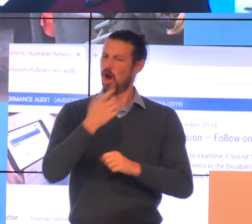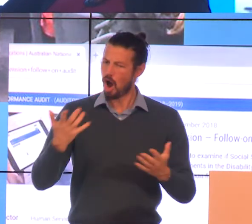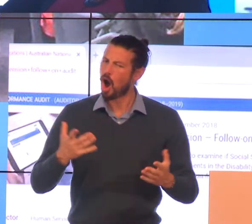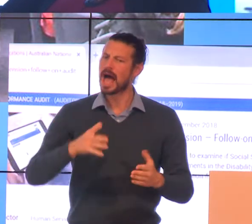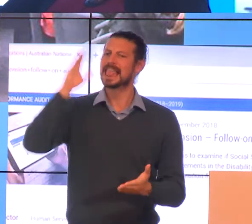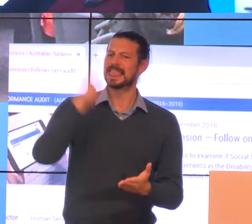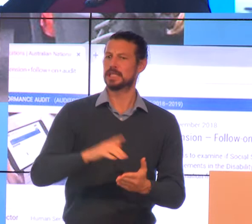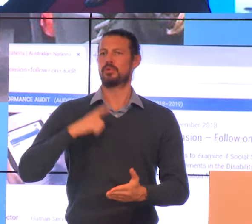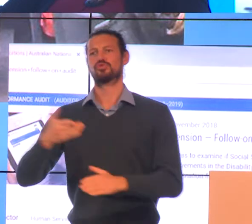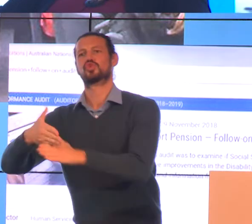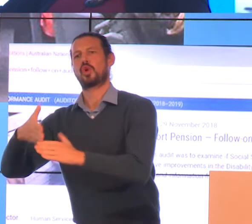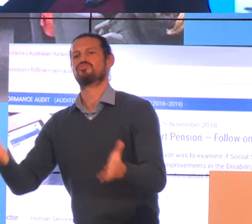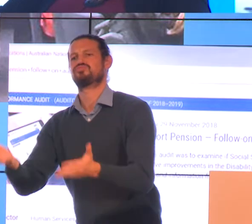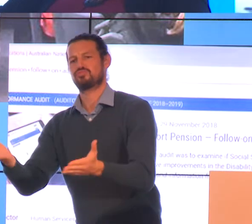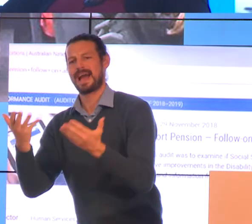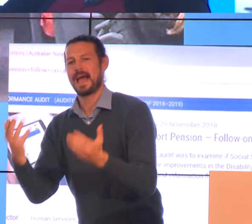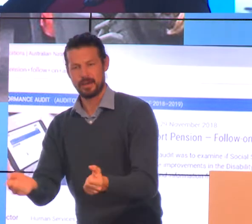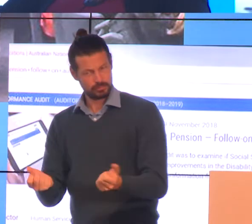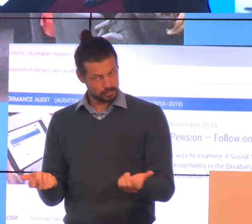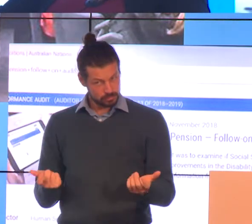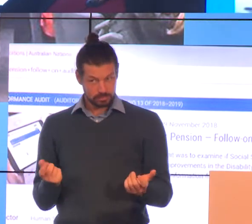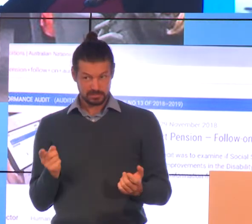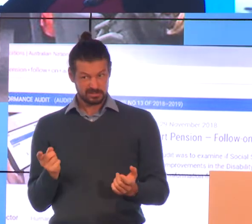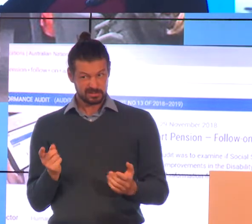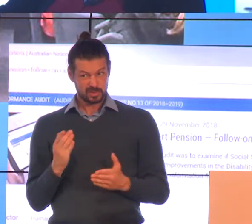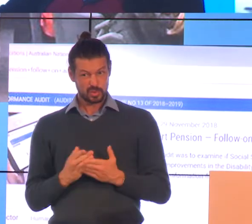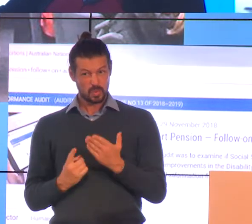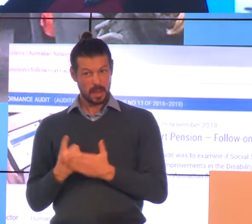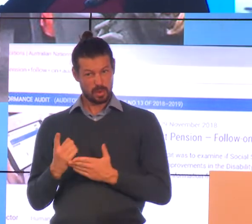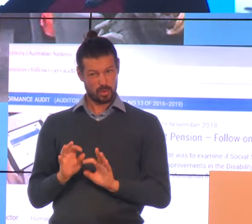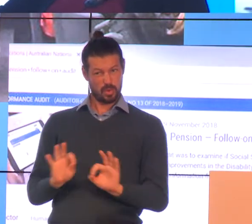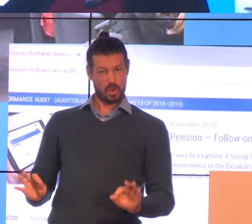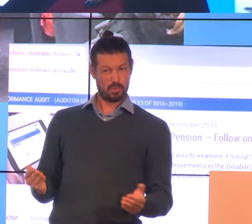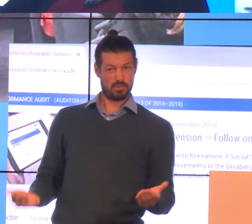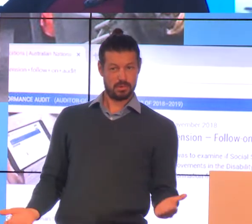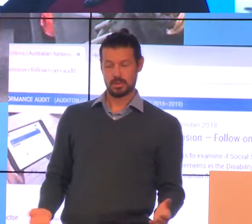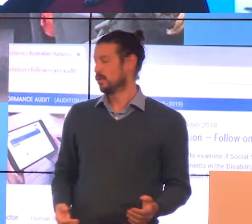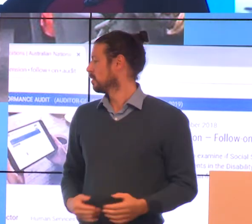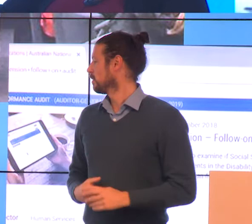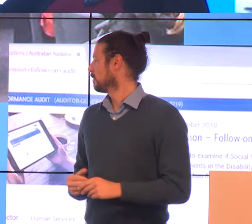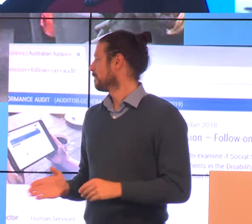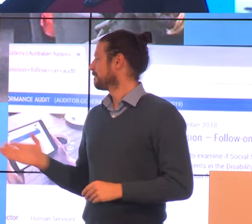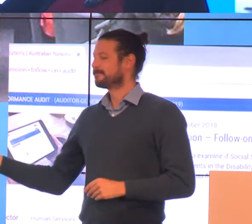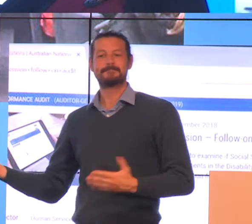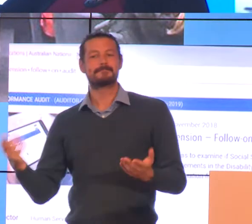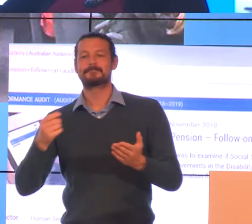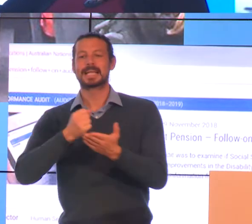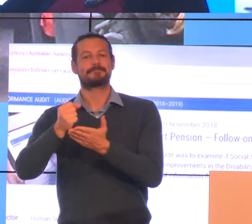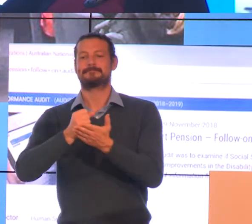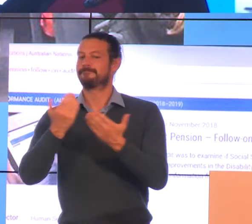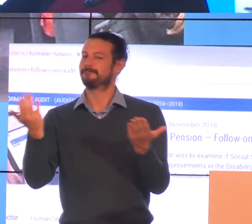the tightening has happened to get them a job. How many have actually got a job? How do we find that out? I haven't seen